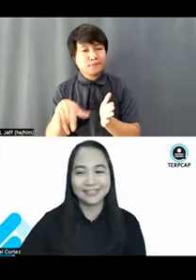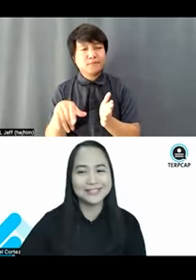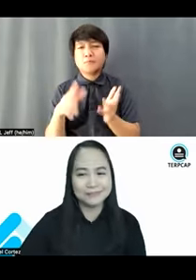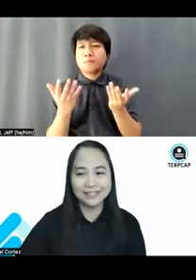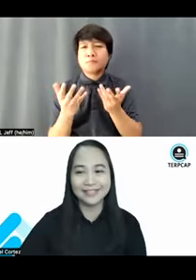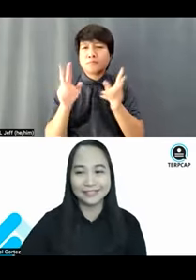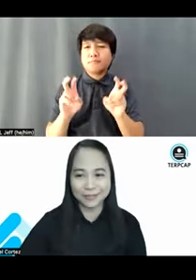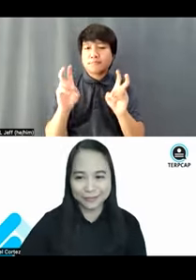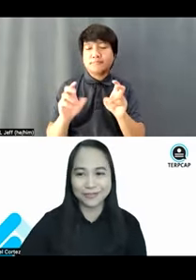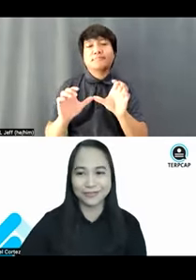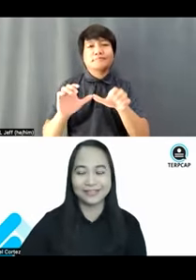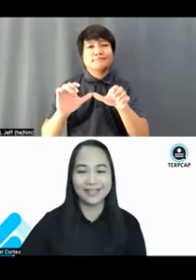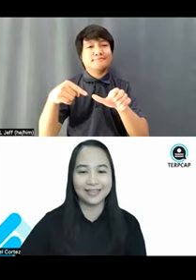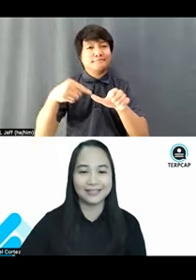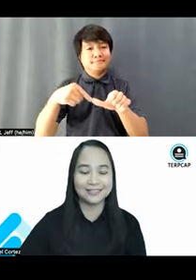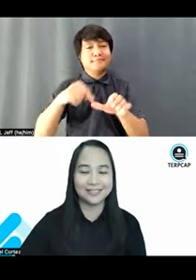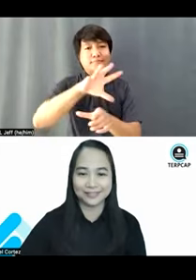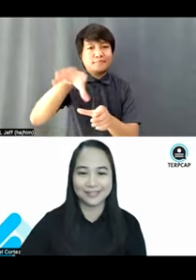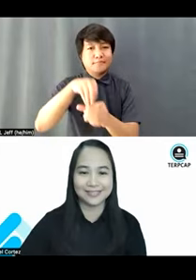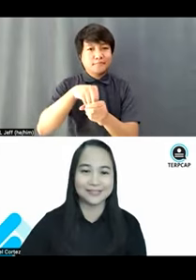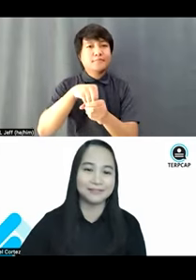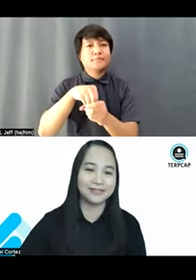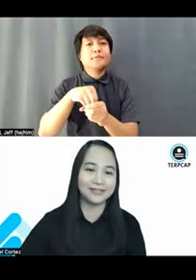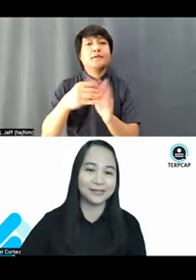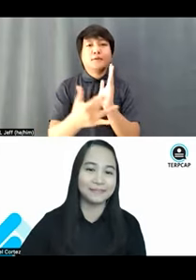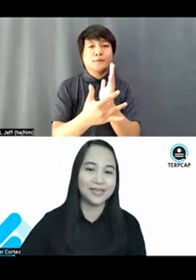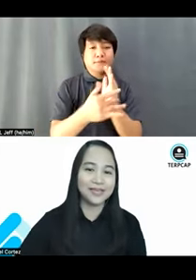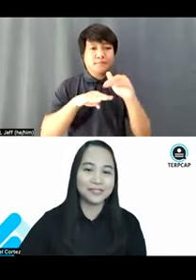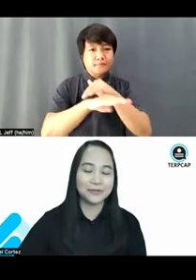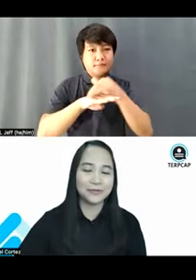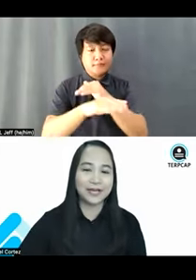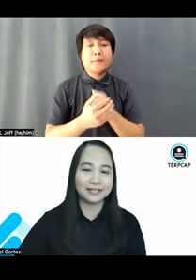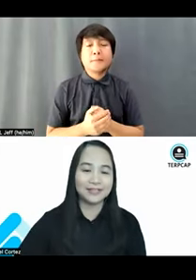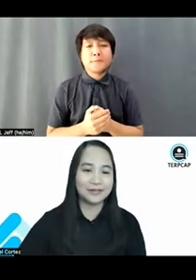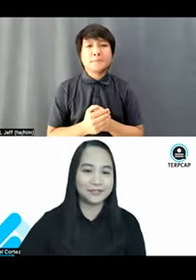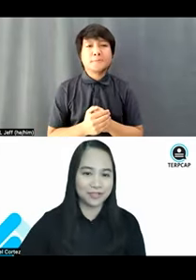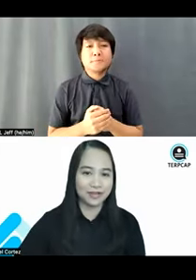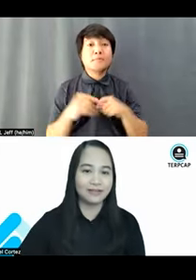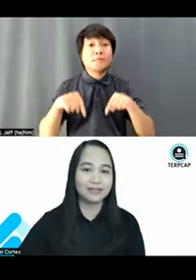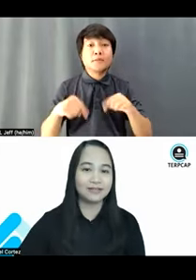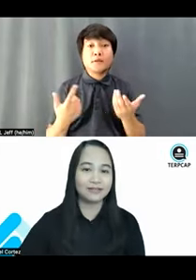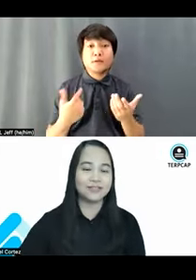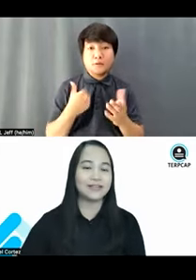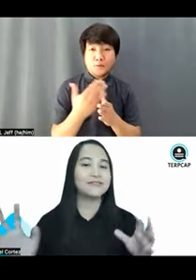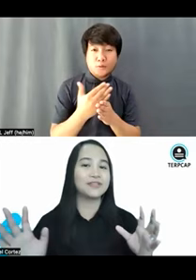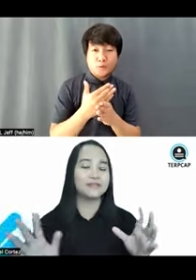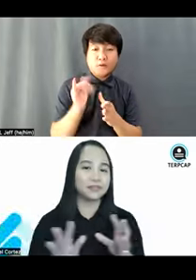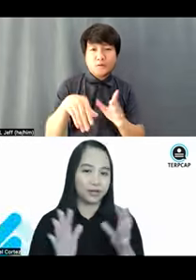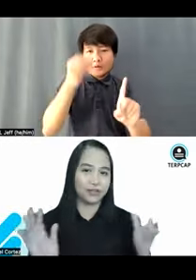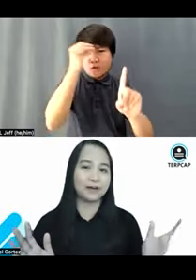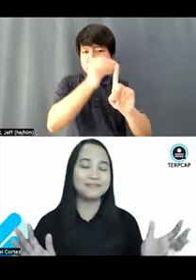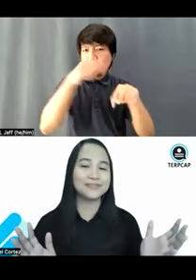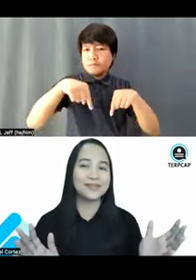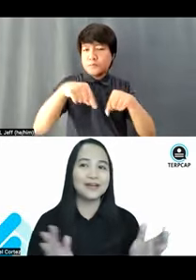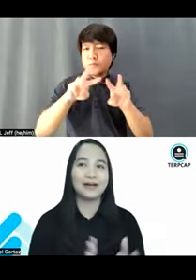disability inclusion and digital accessibility. So I'd like to also share the objectives of this